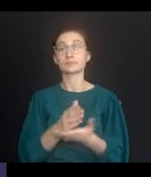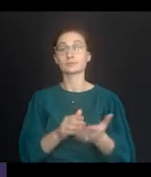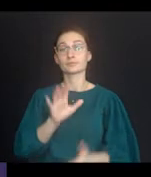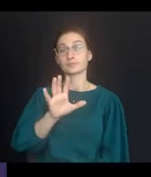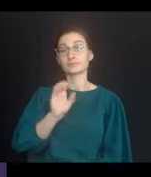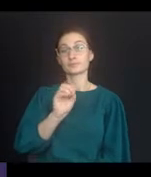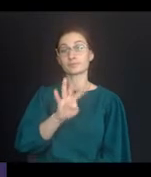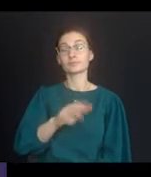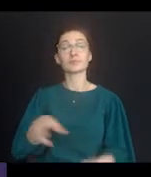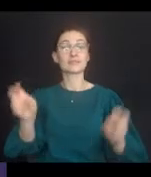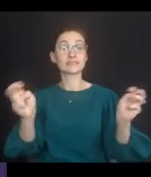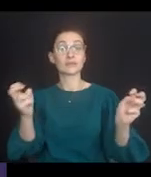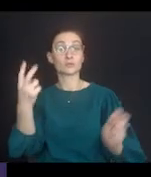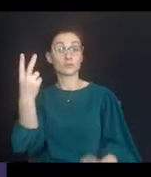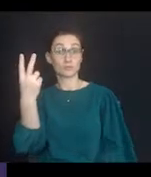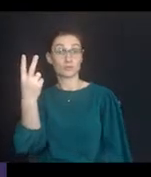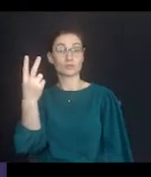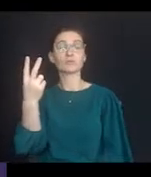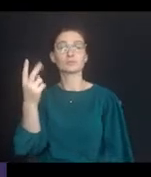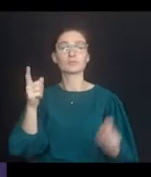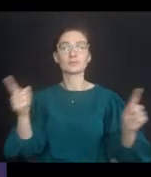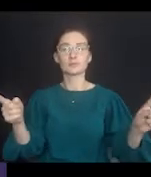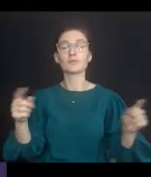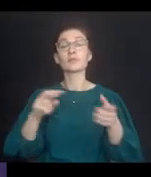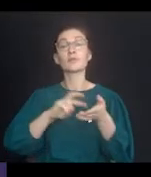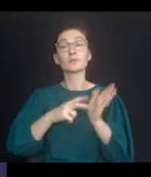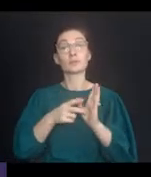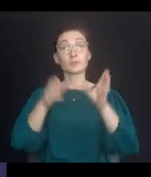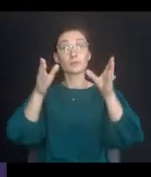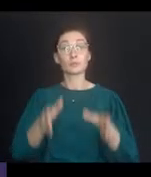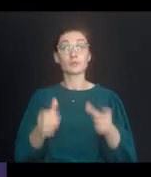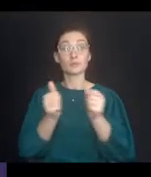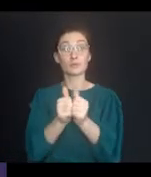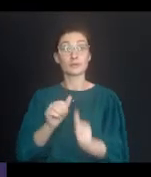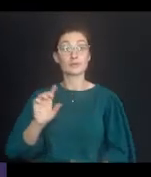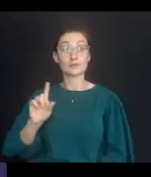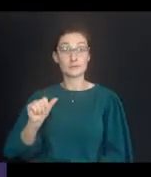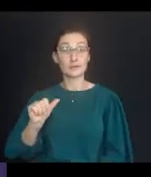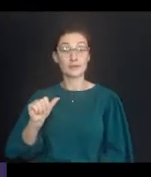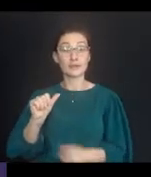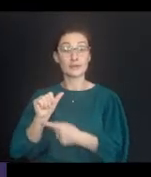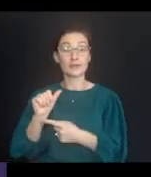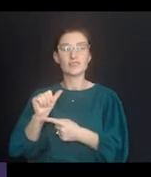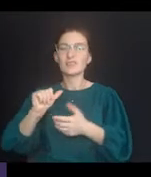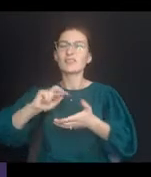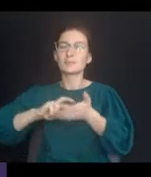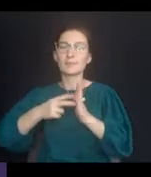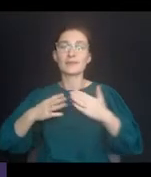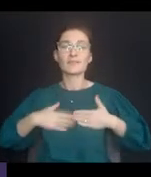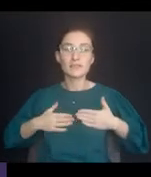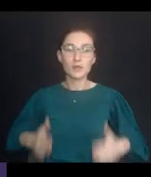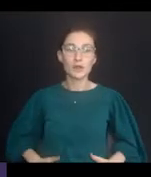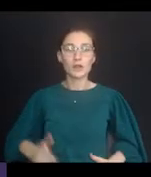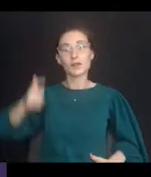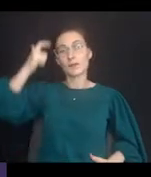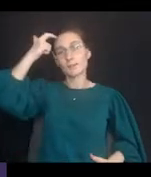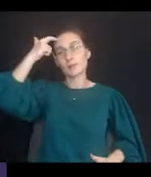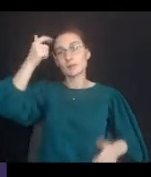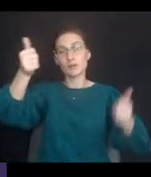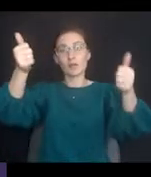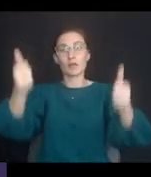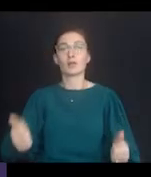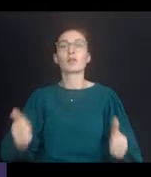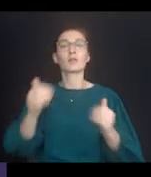Section 504 and Title II of the ADA provide that a person with a disability means a person with a physical or mental